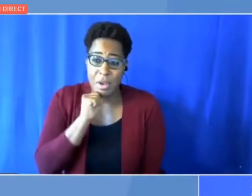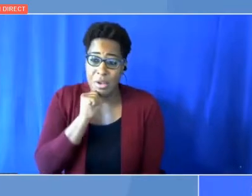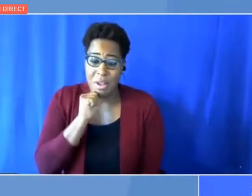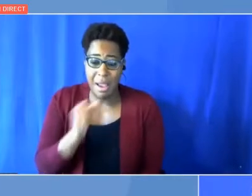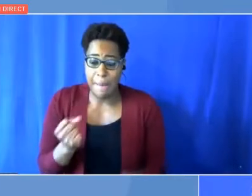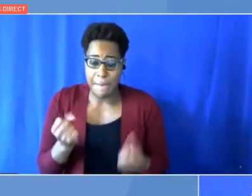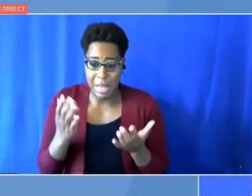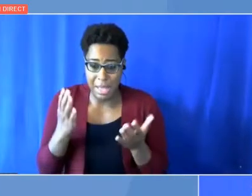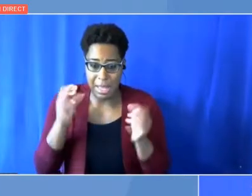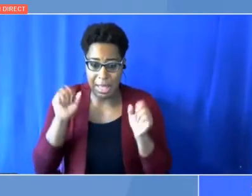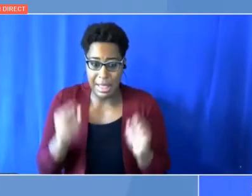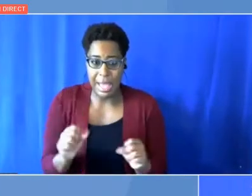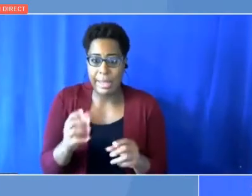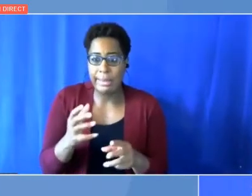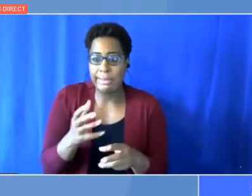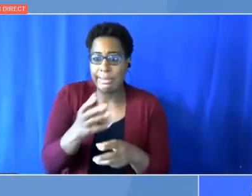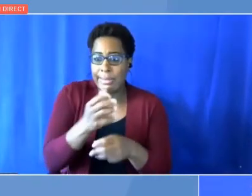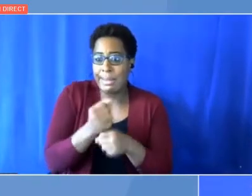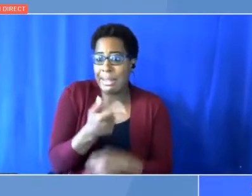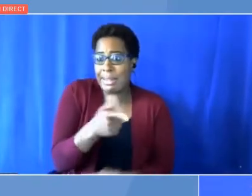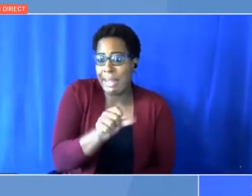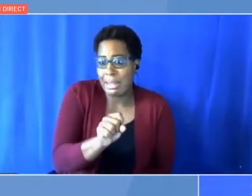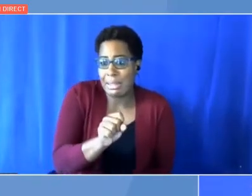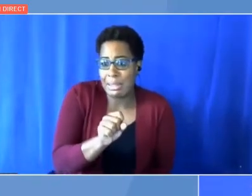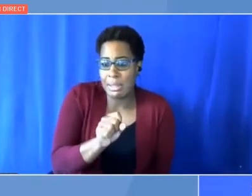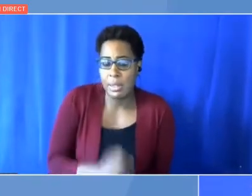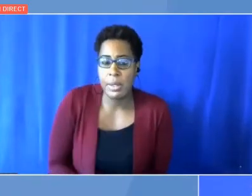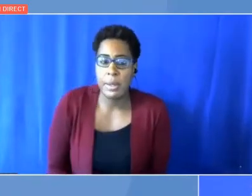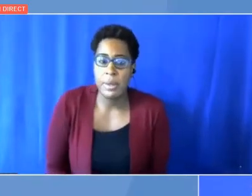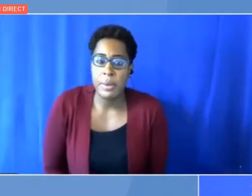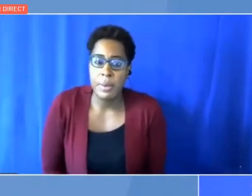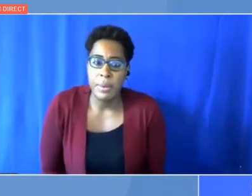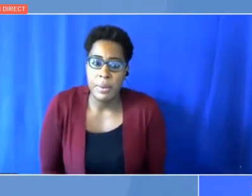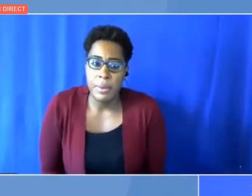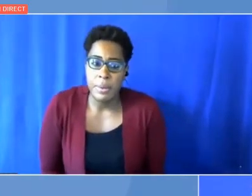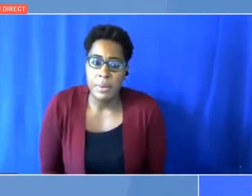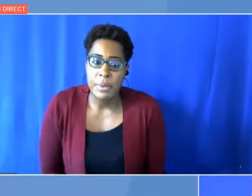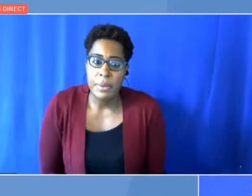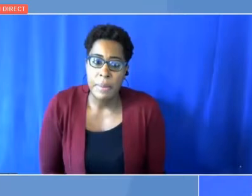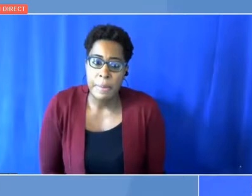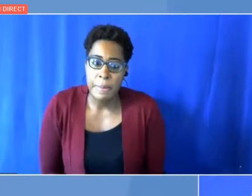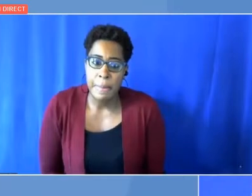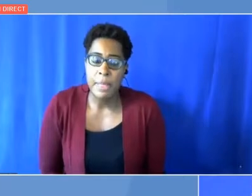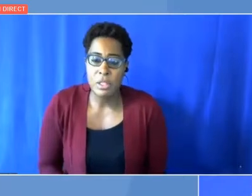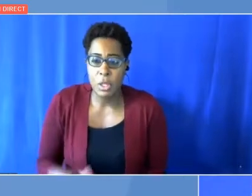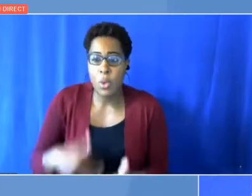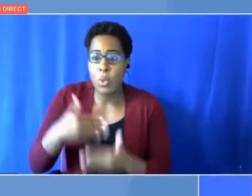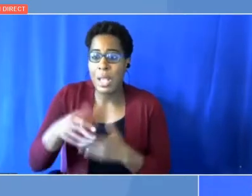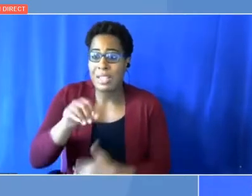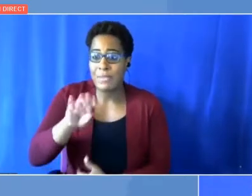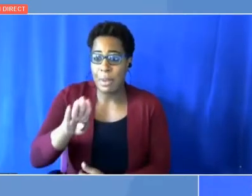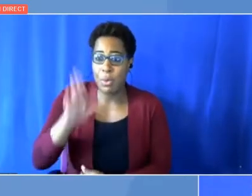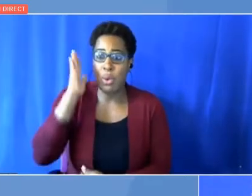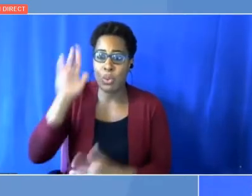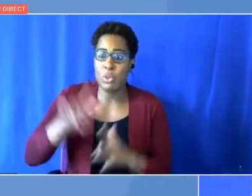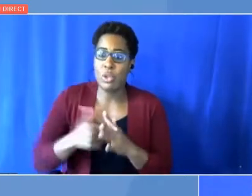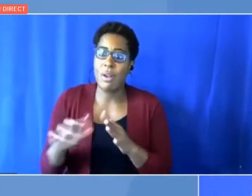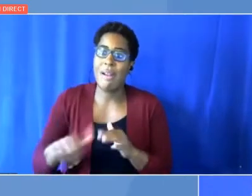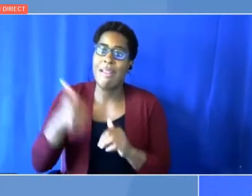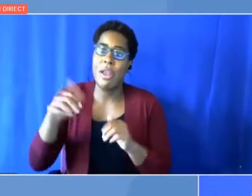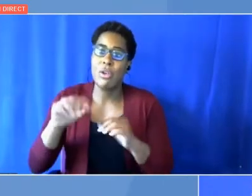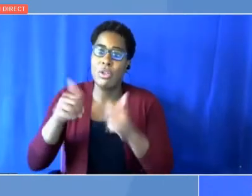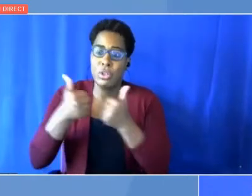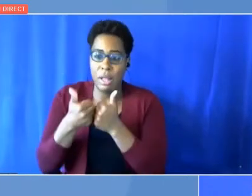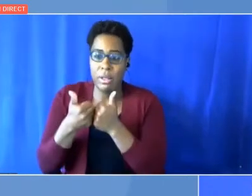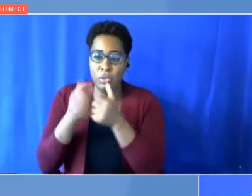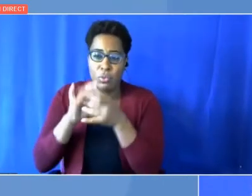may be difficult for Europe. So, next, as of February, another challenge is starting for Europe. But for